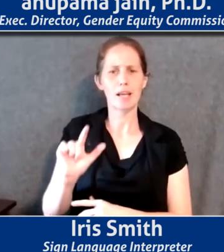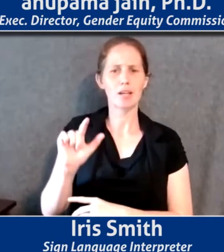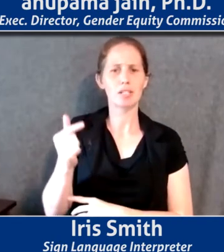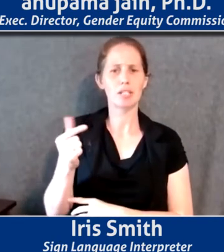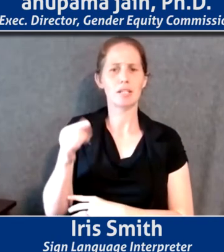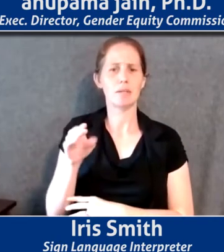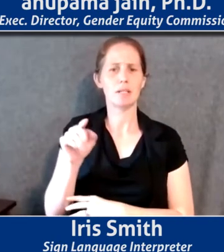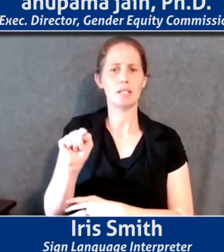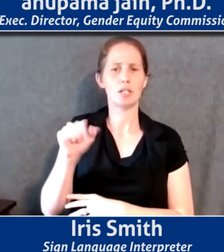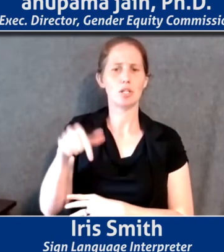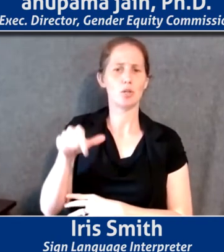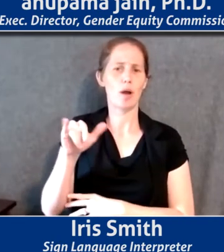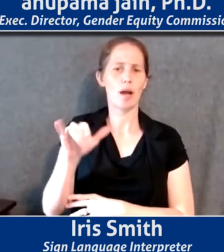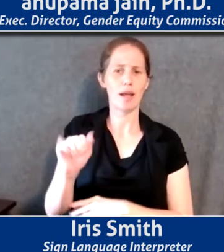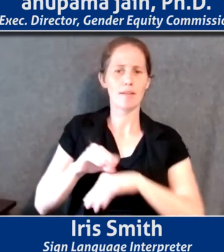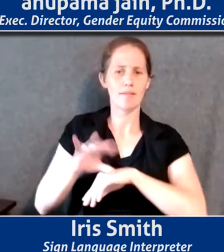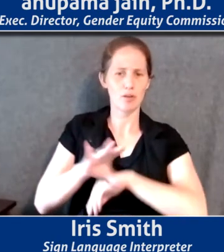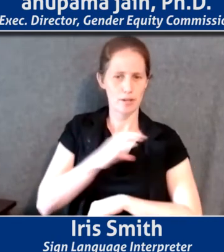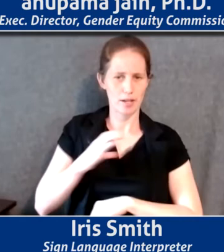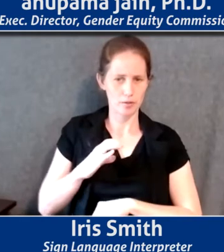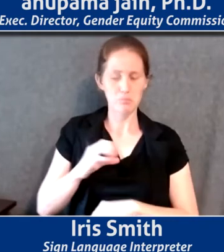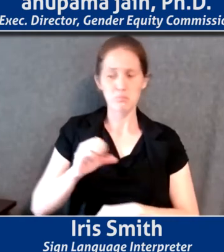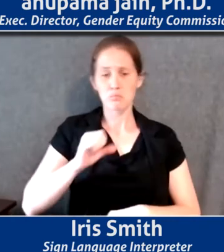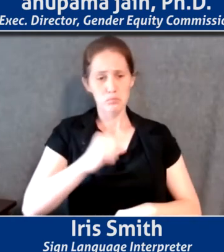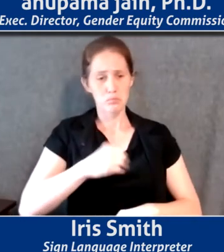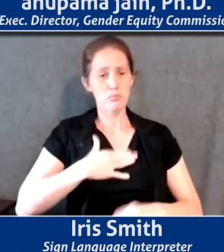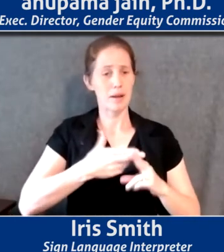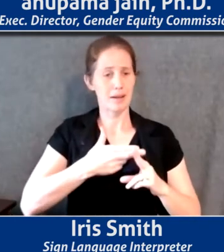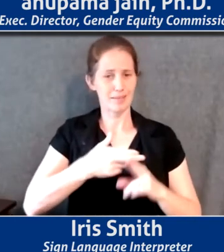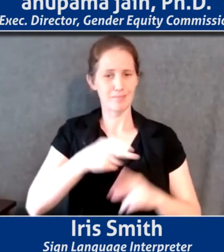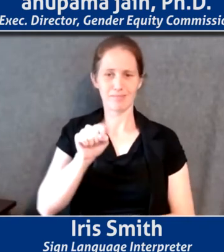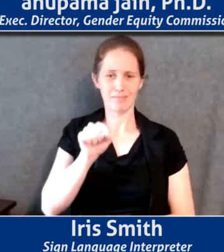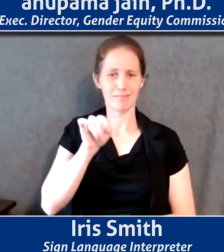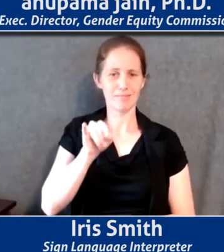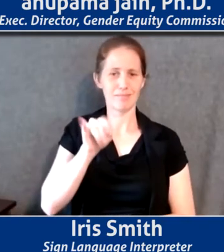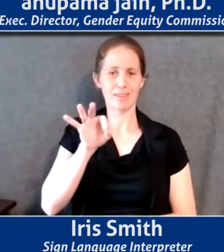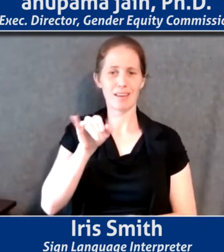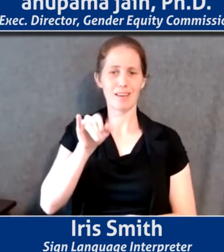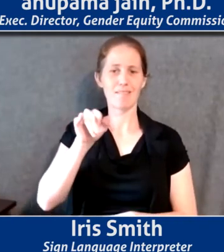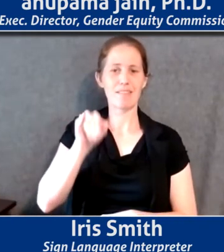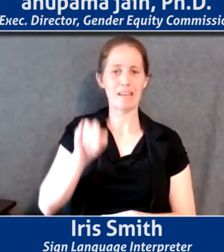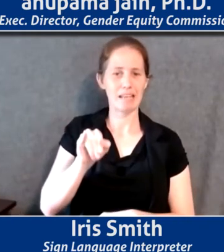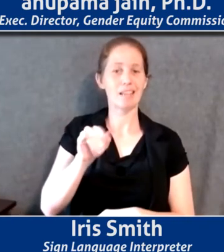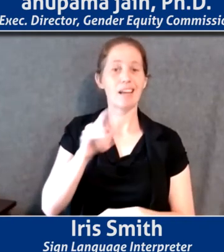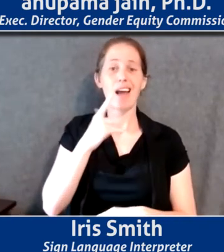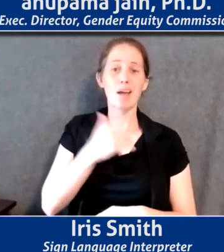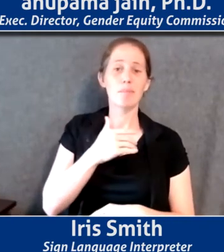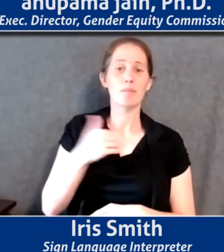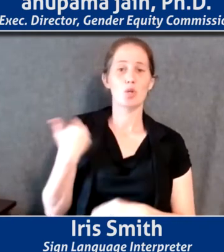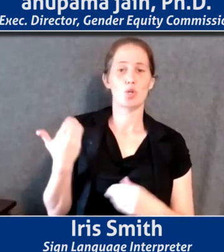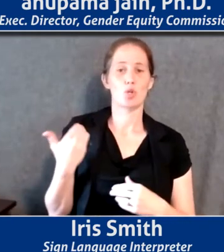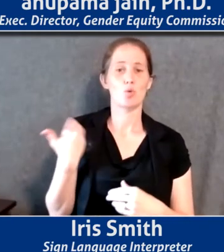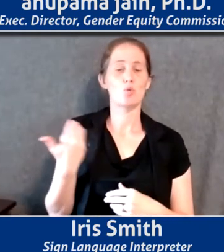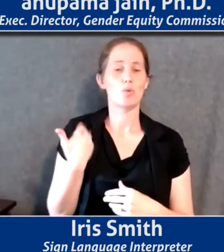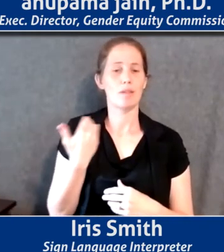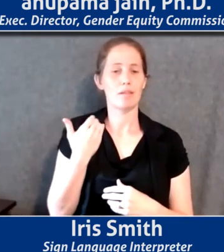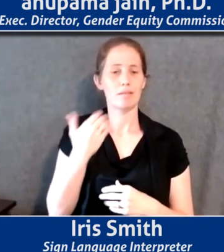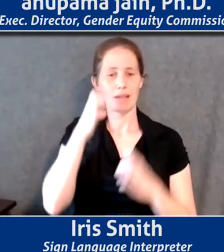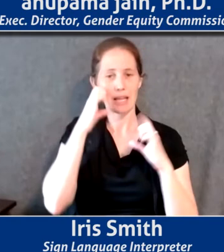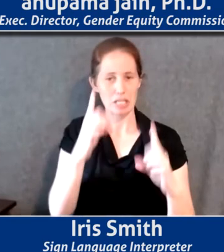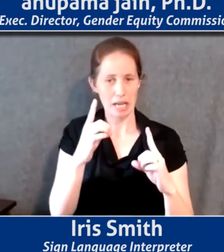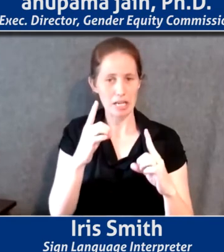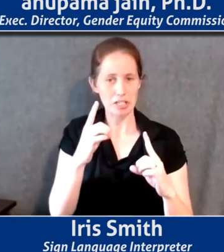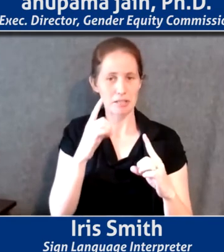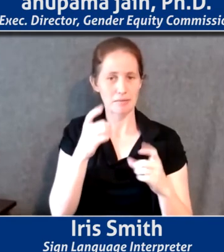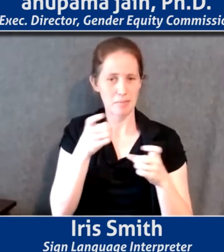Advisory Council. Sure thing. My name is Tiffany again, and I am the youth and education manager in our office. So I do a lot around children and youth, and I